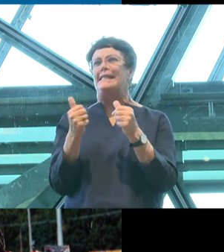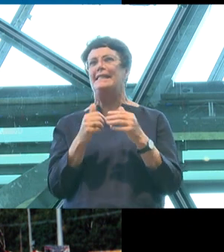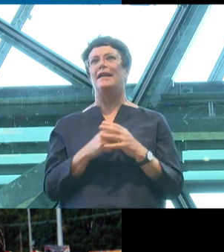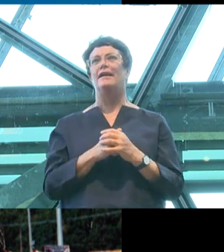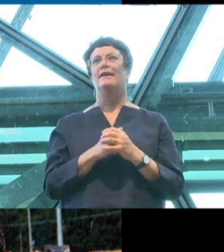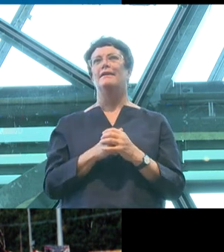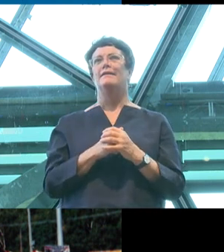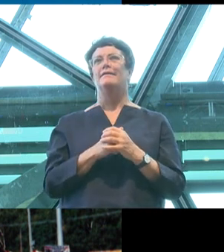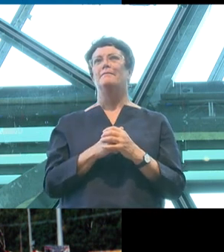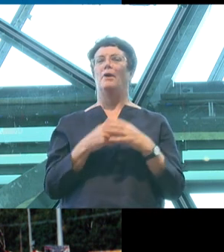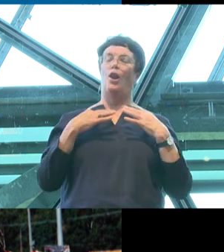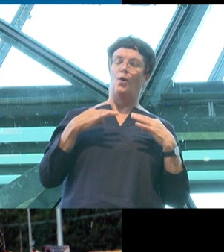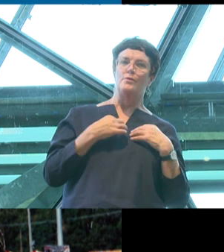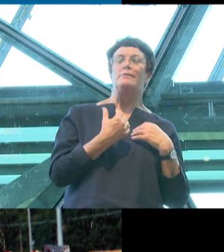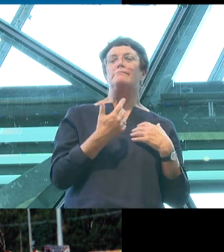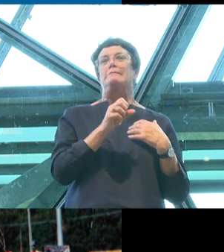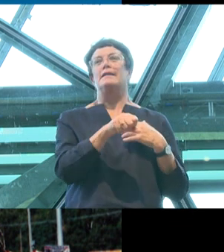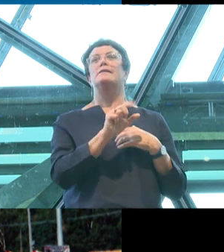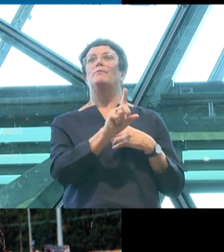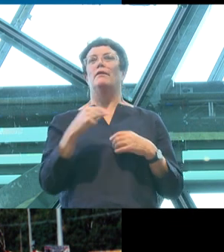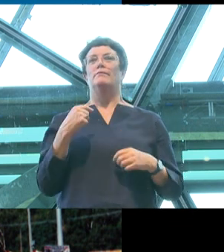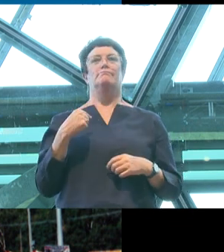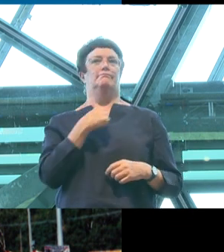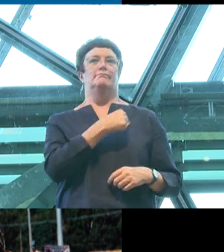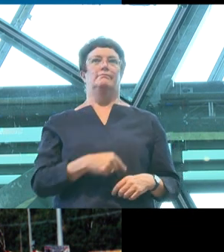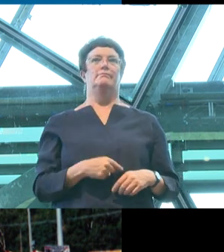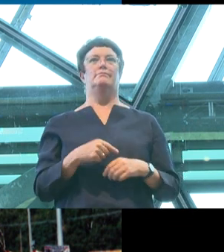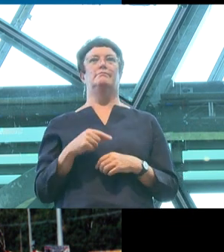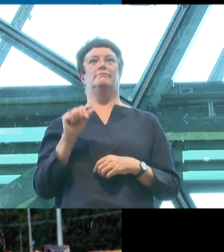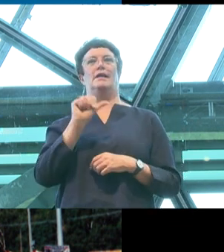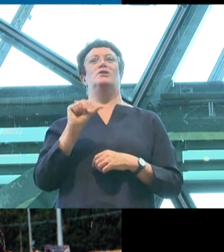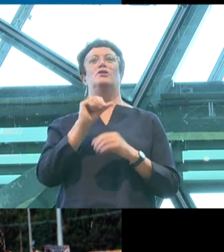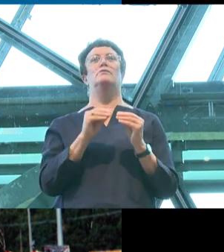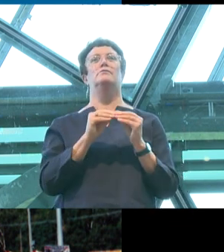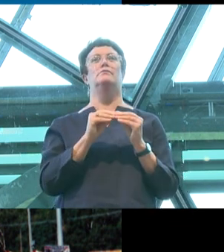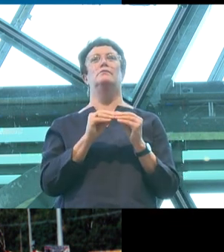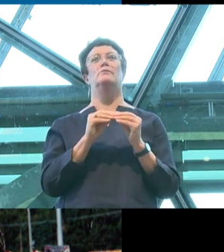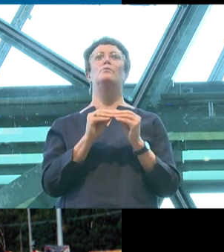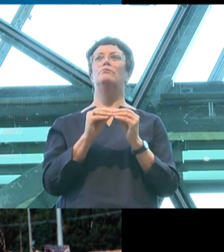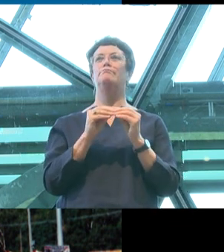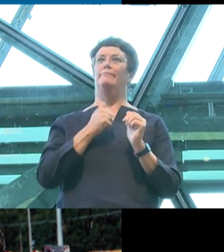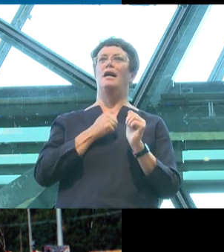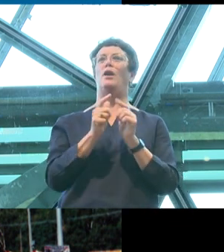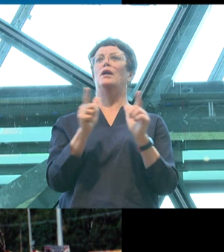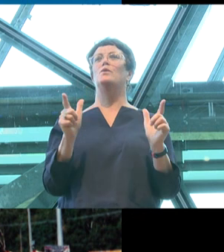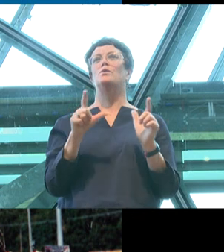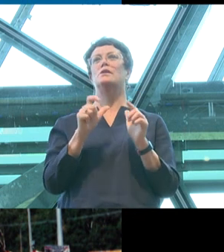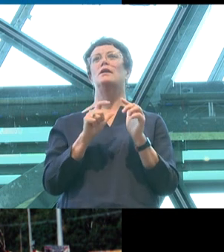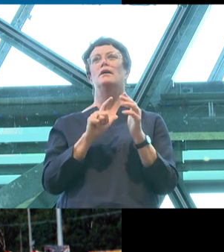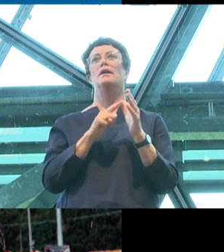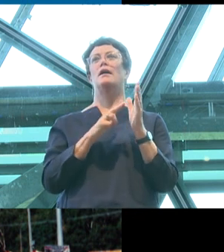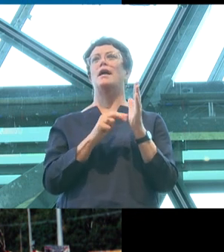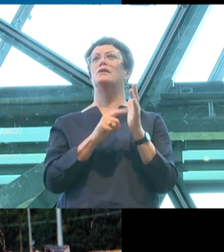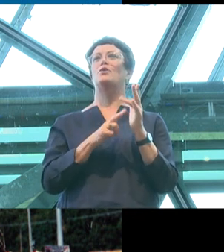about the clothes anymore. We were Asian, specifically Cantonese, Chinese, in a very Anglo part of Australia. And there were